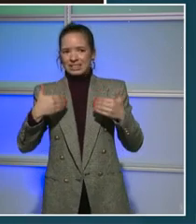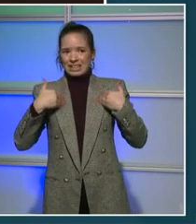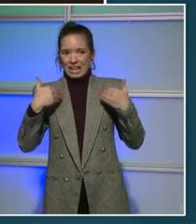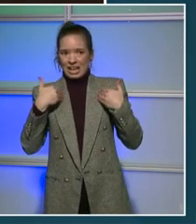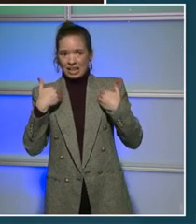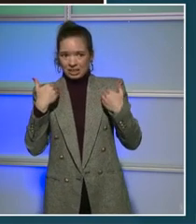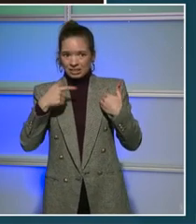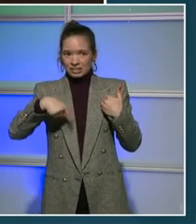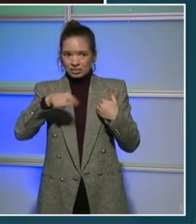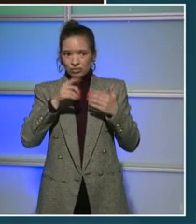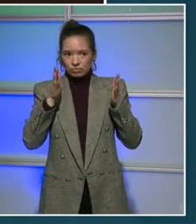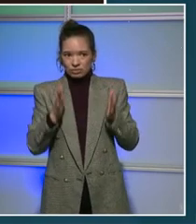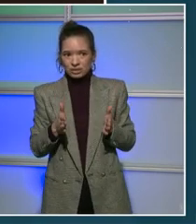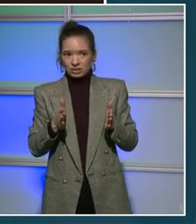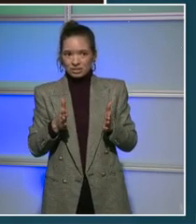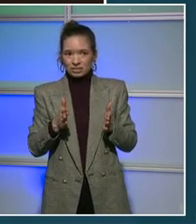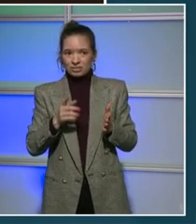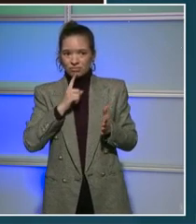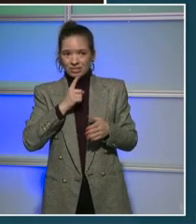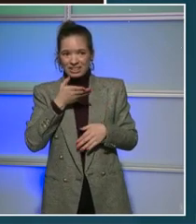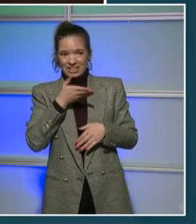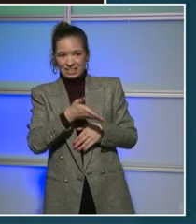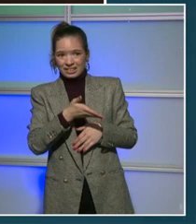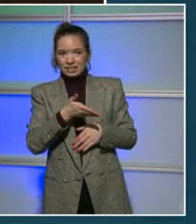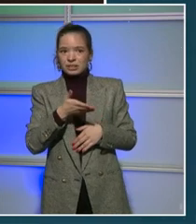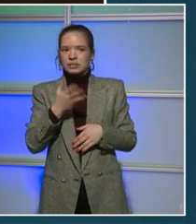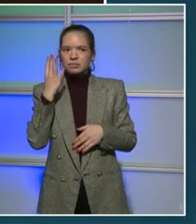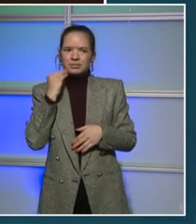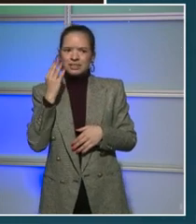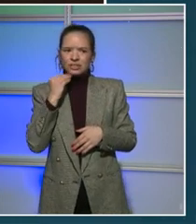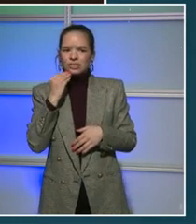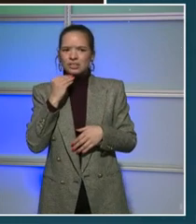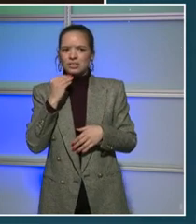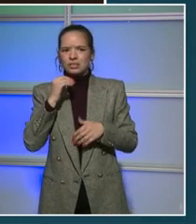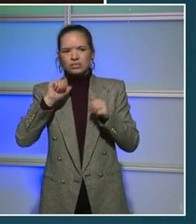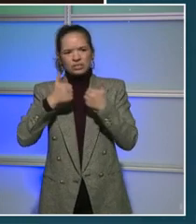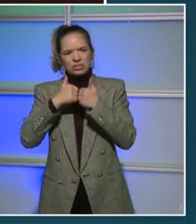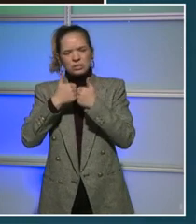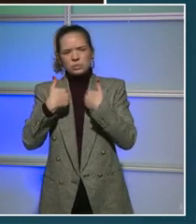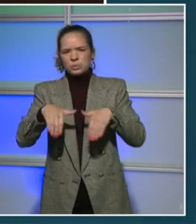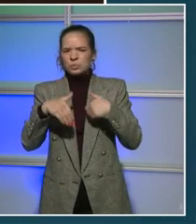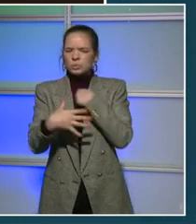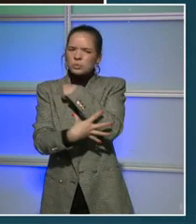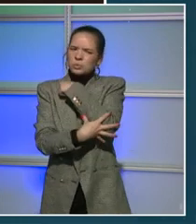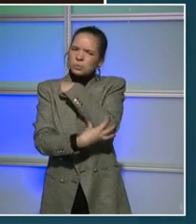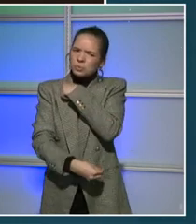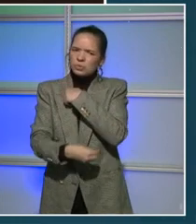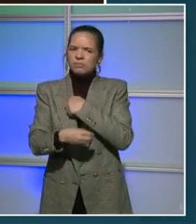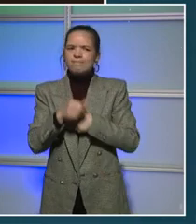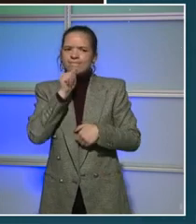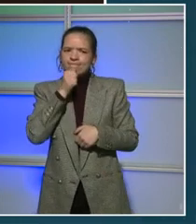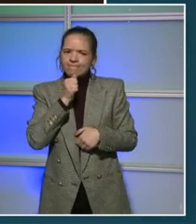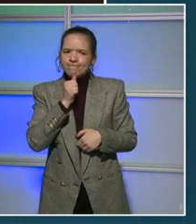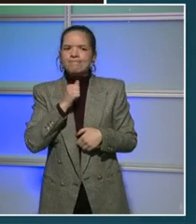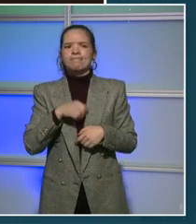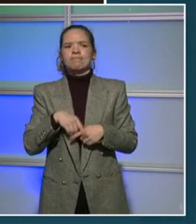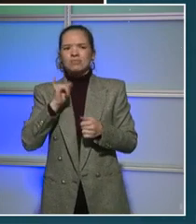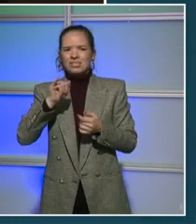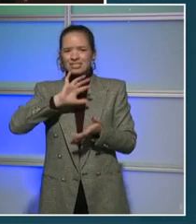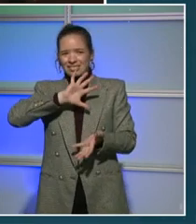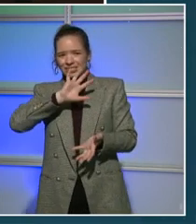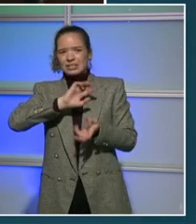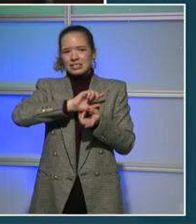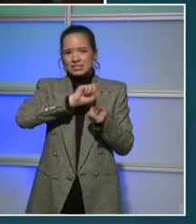many of whom live with the daily challenges of poverty. And, despite having comprehensive health insurance coverage,